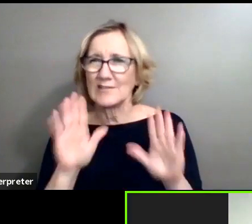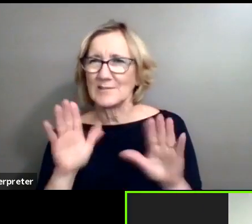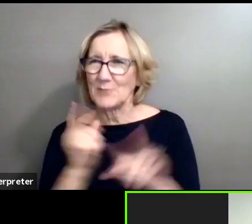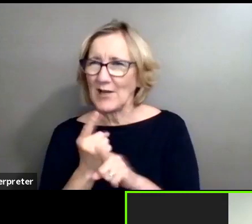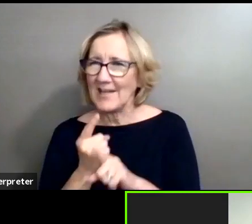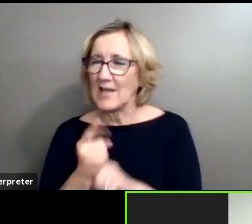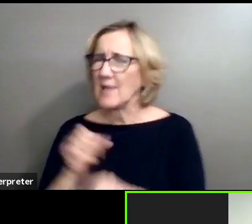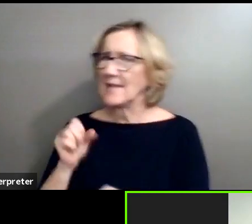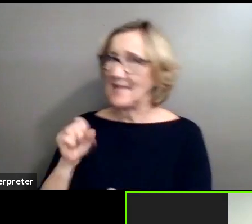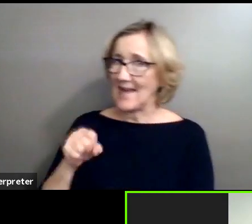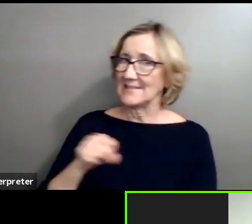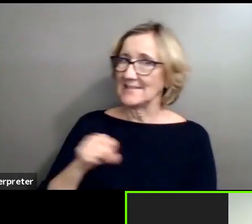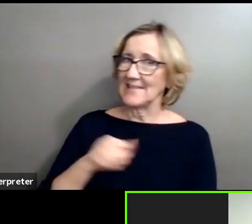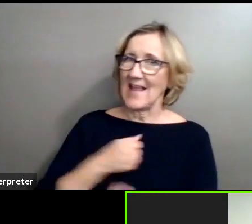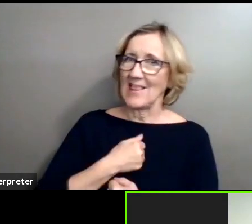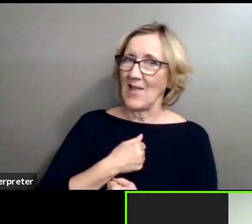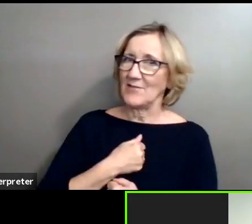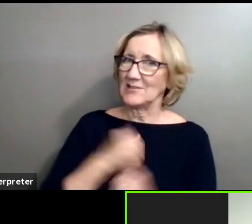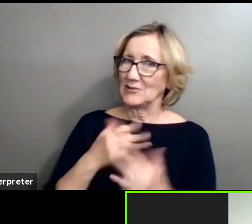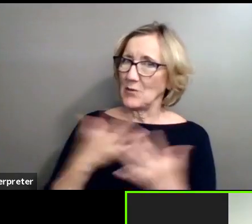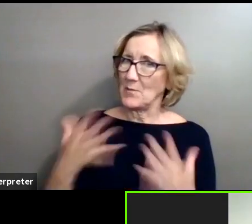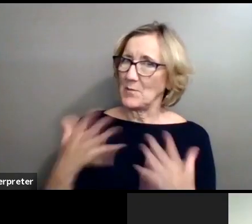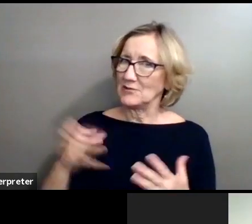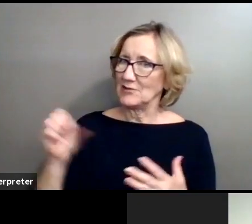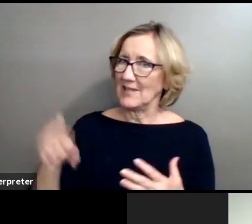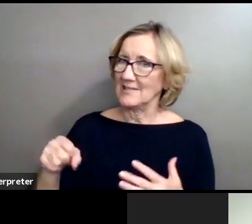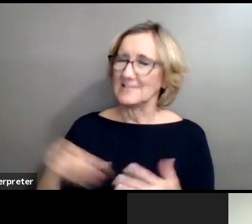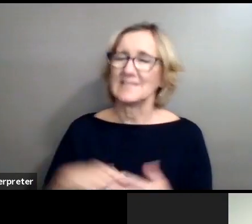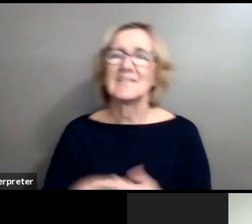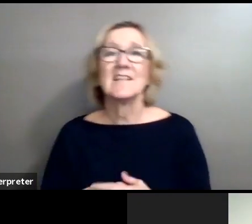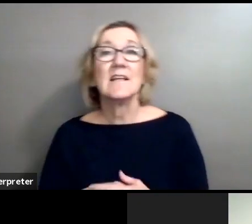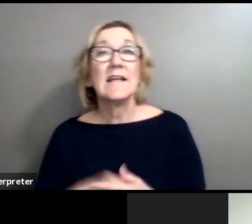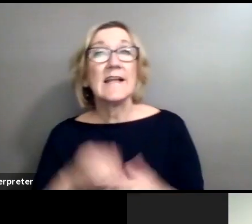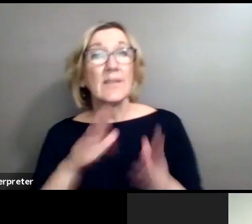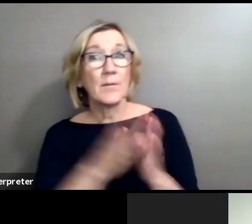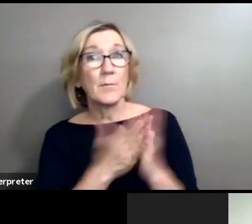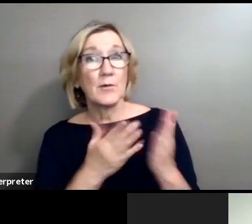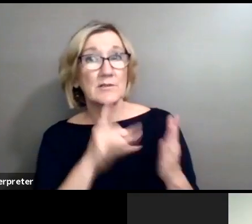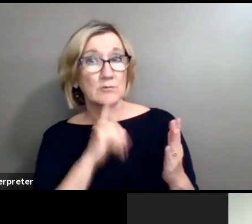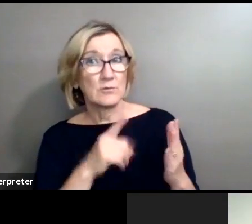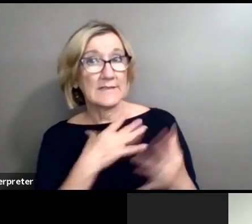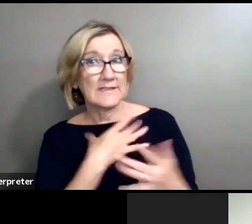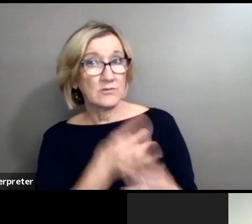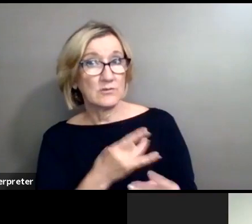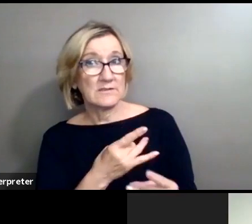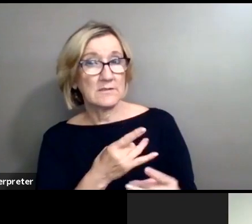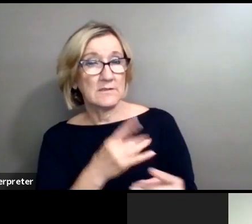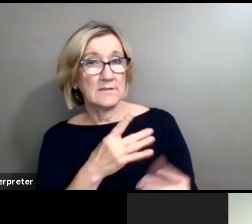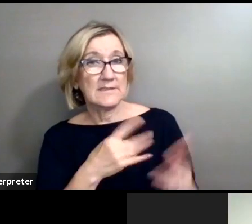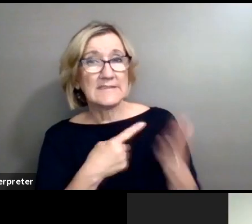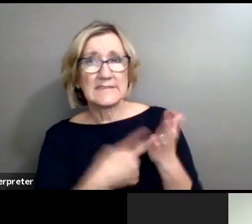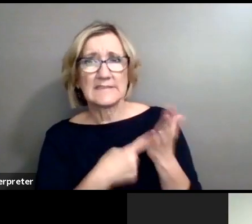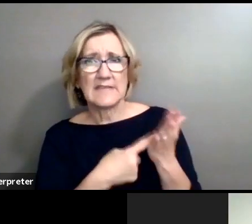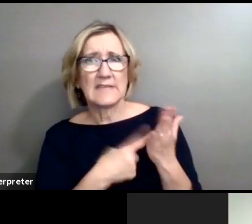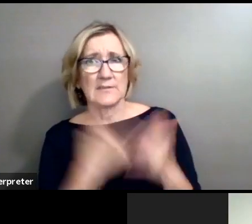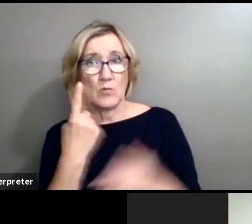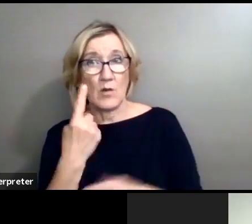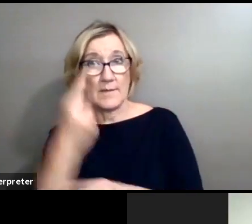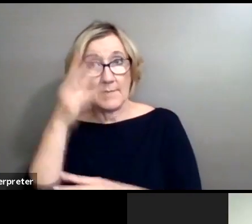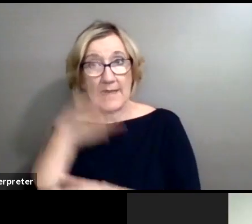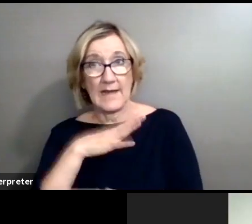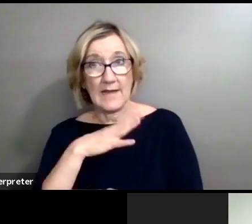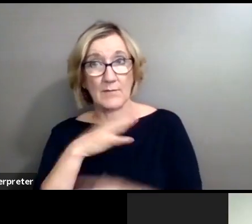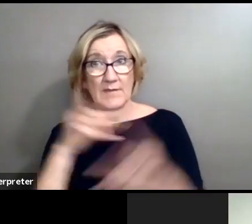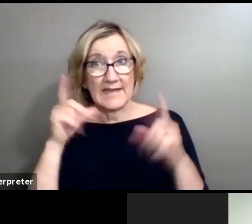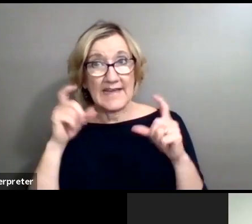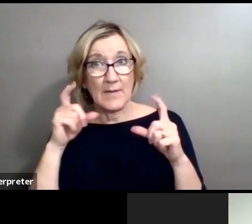Yeah, I loved it. I loved it so much. So in the book, it's super interesting because it talks about how there was one man with a camera